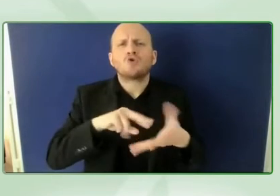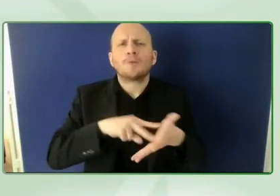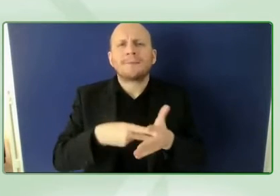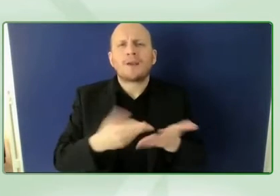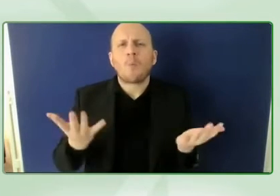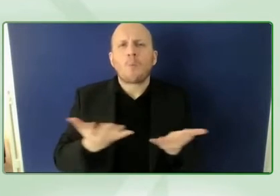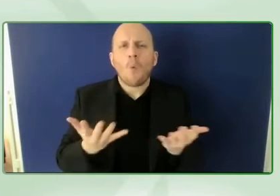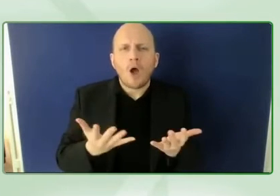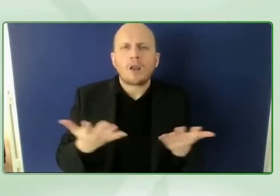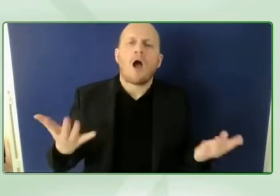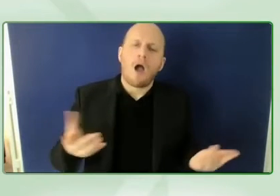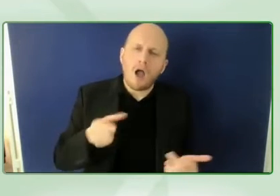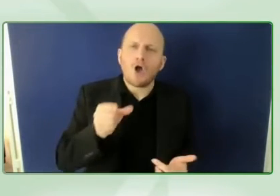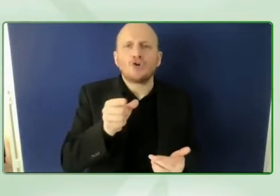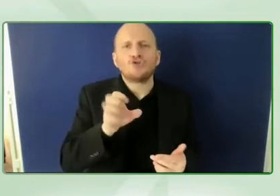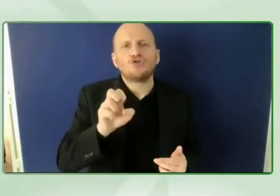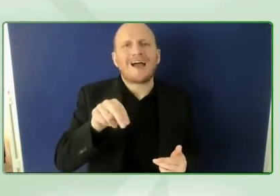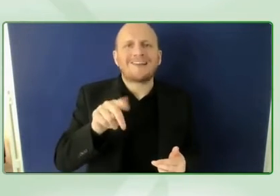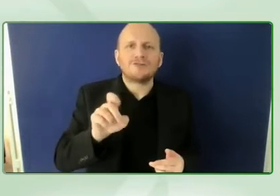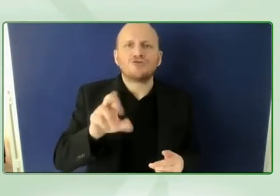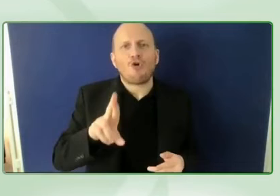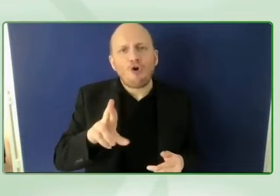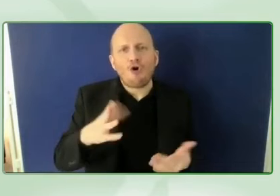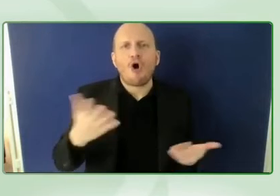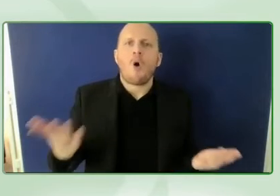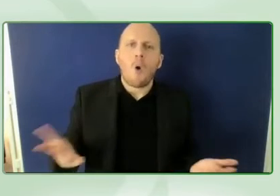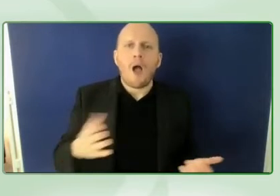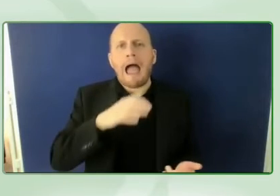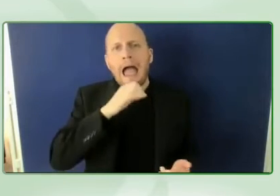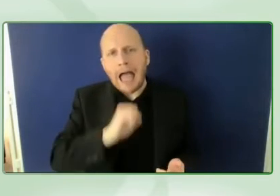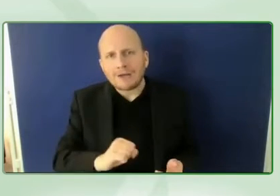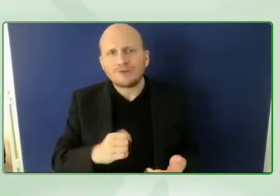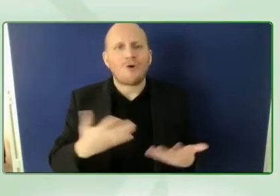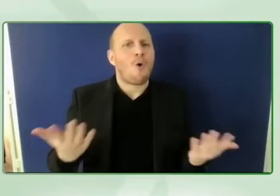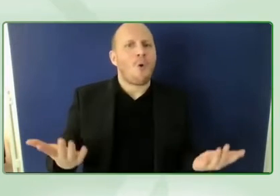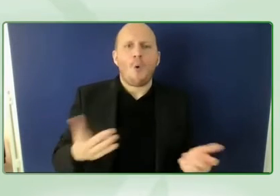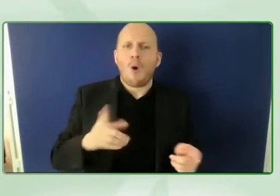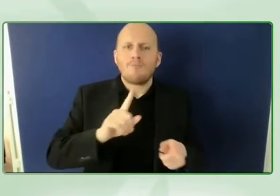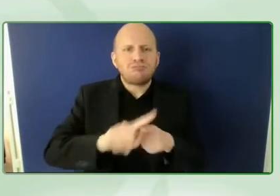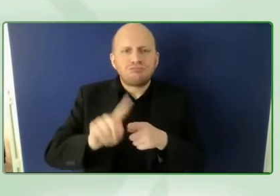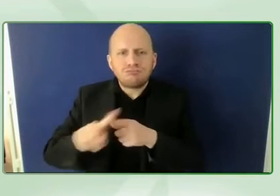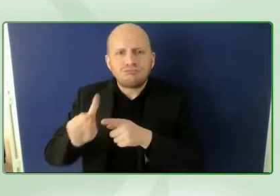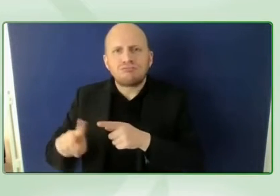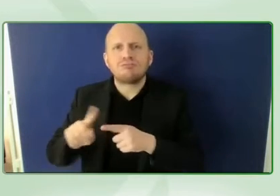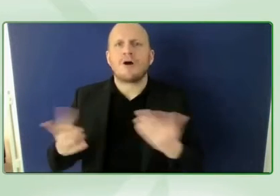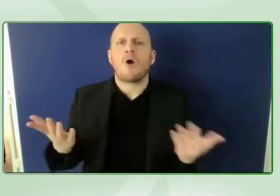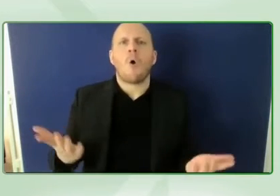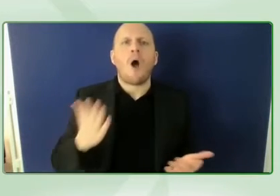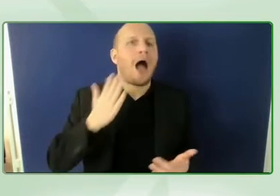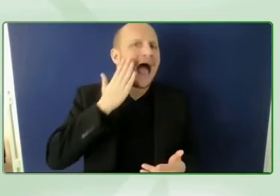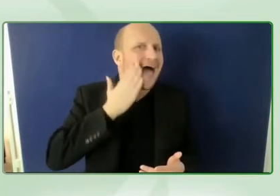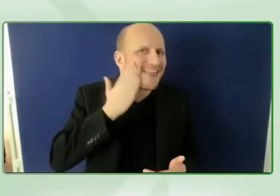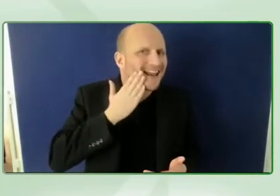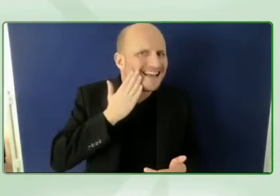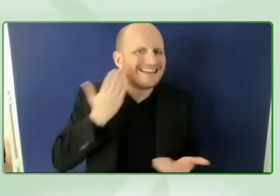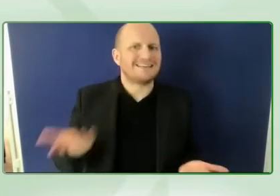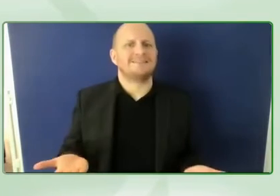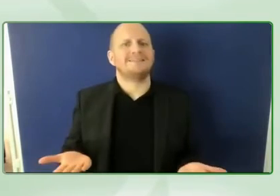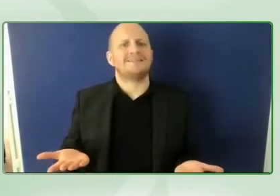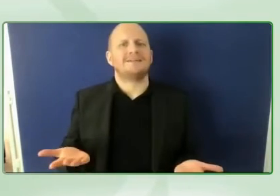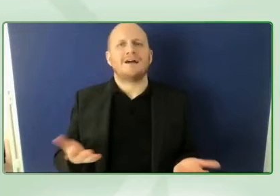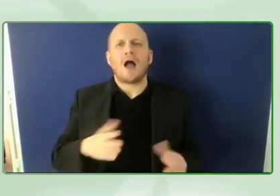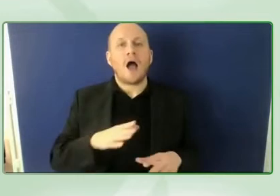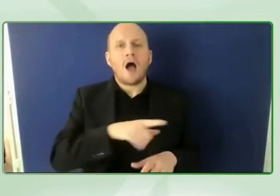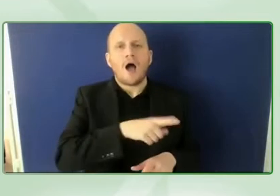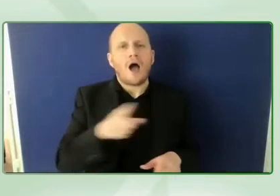it intersects the three things so follow the social media sites share the way the 15 film and have a look at we the 15.org